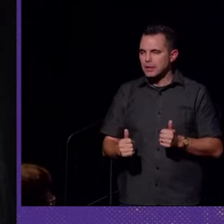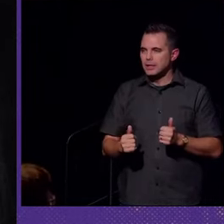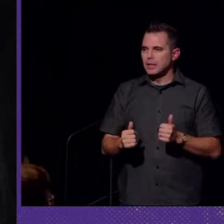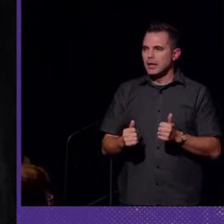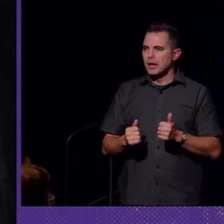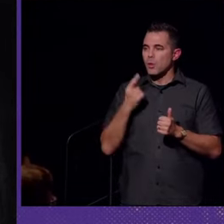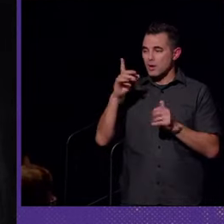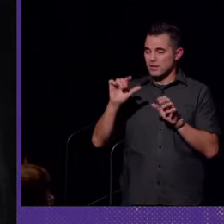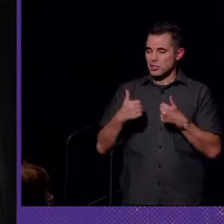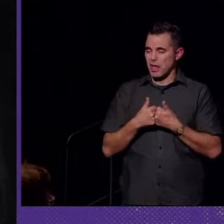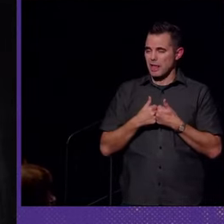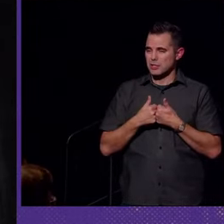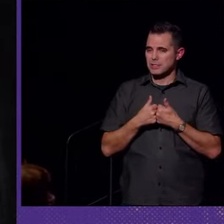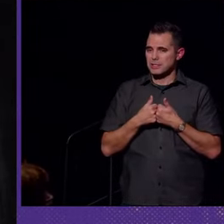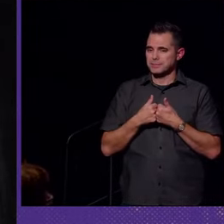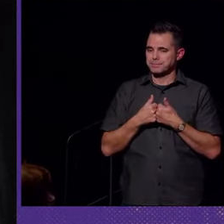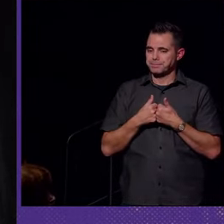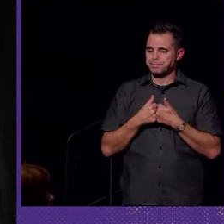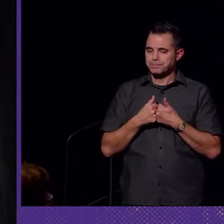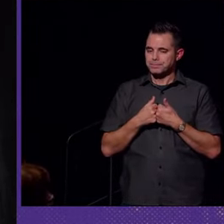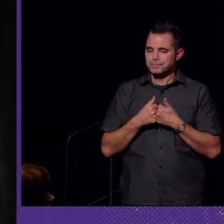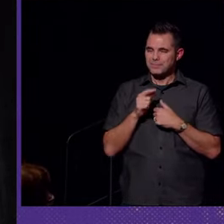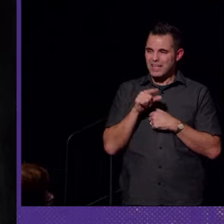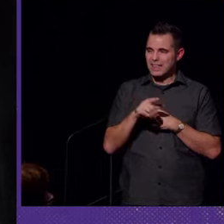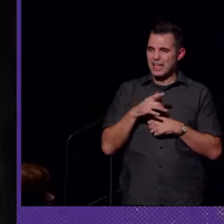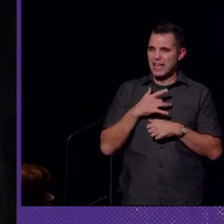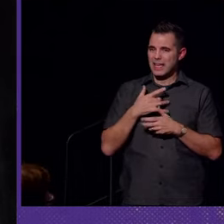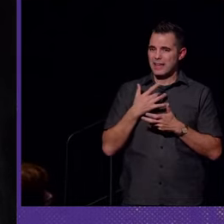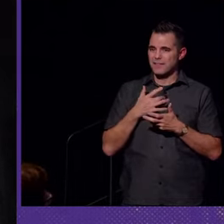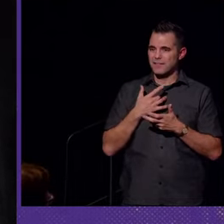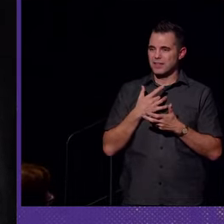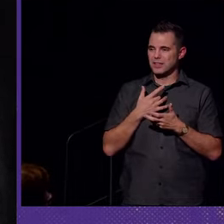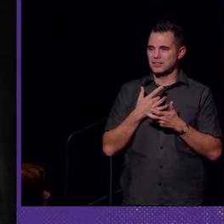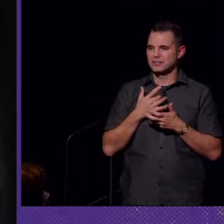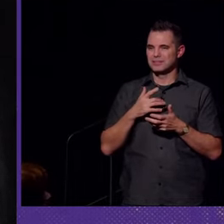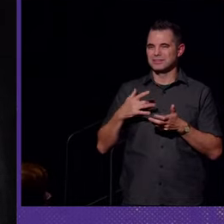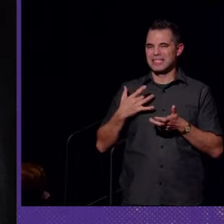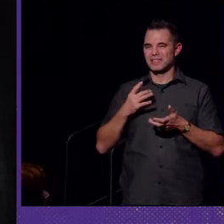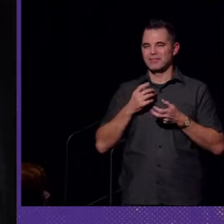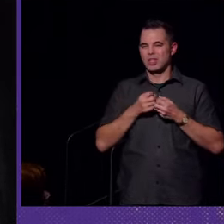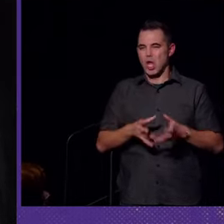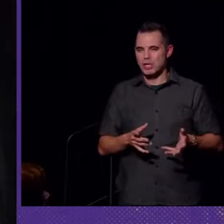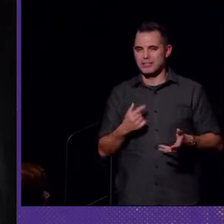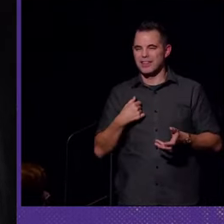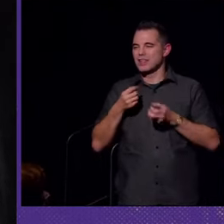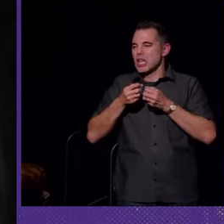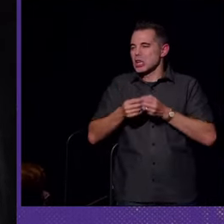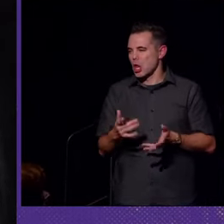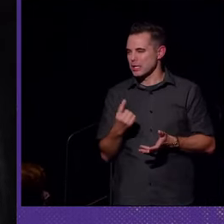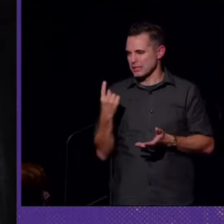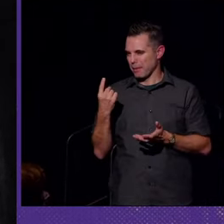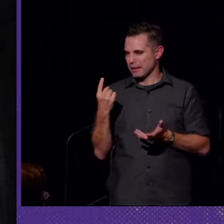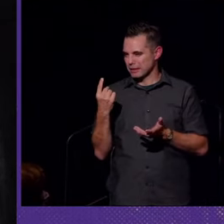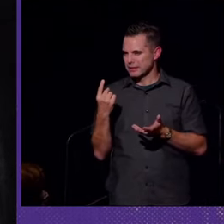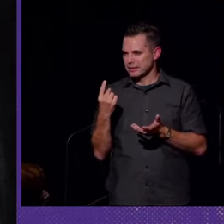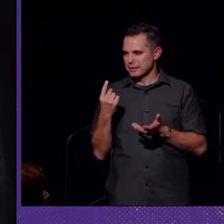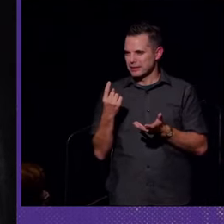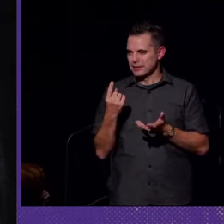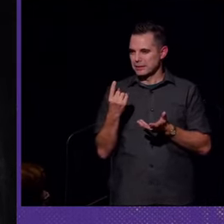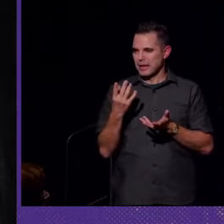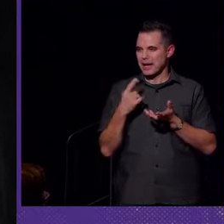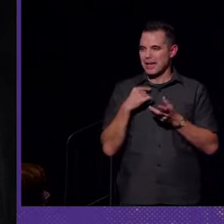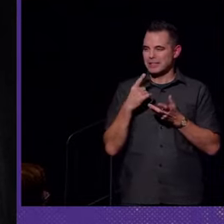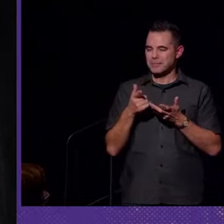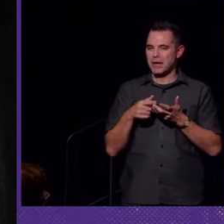one of the challenges is that they feel a deeper sense of loss. Like they have lost a sense. And it is